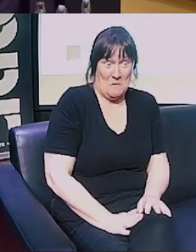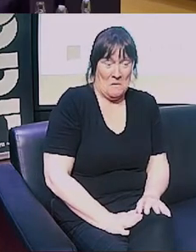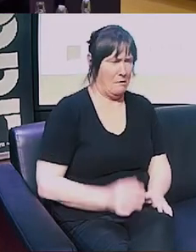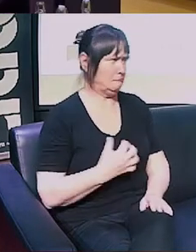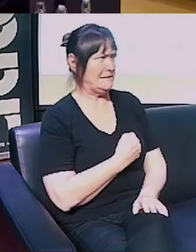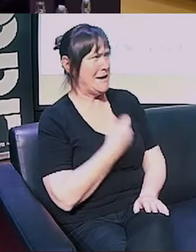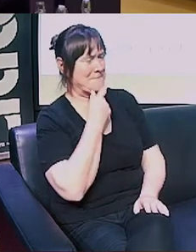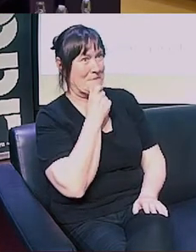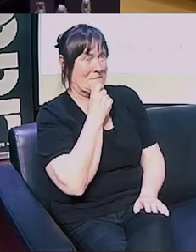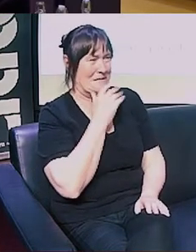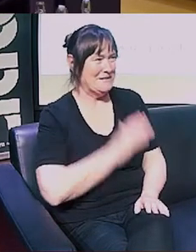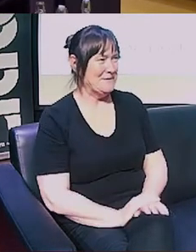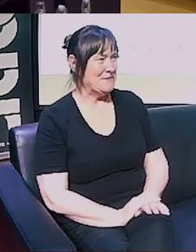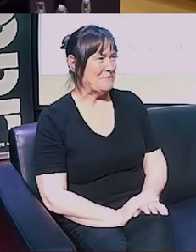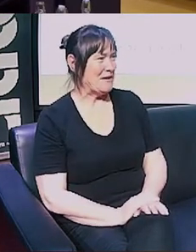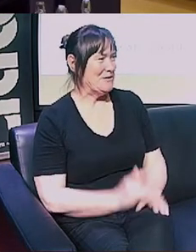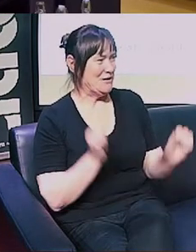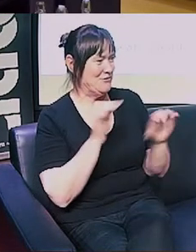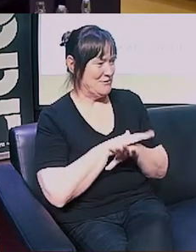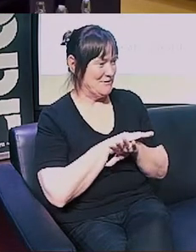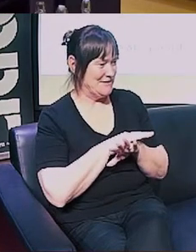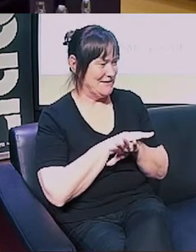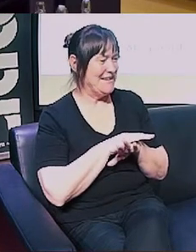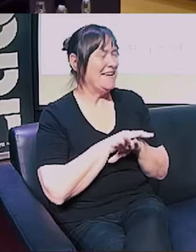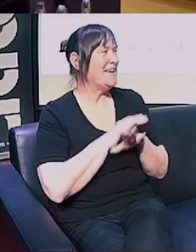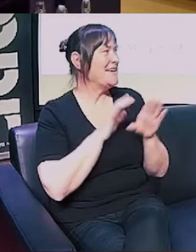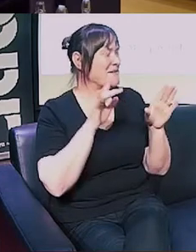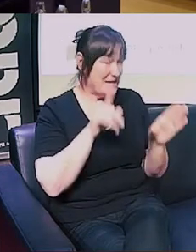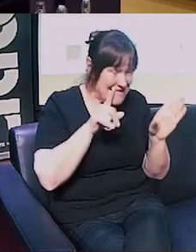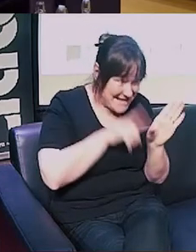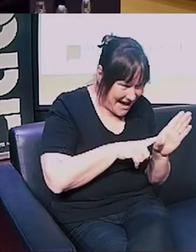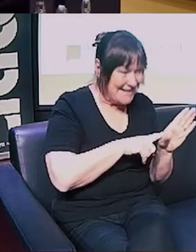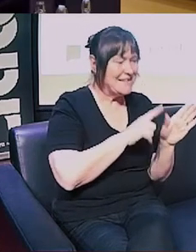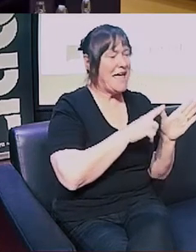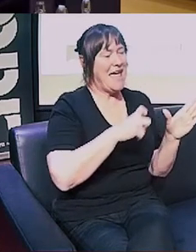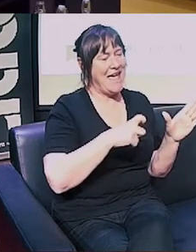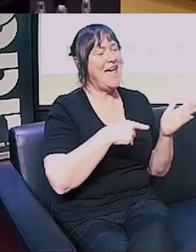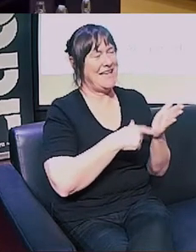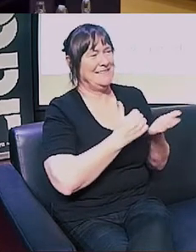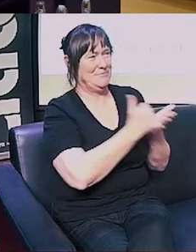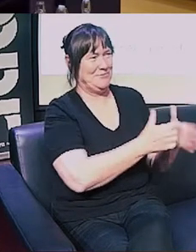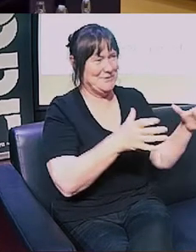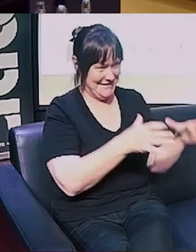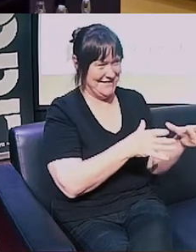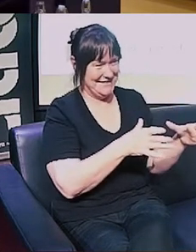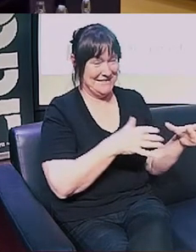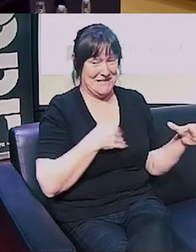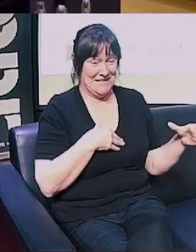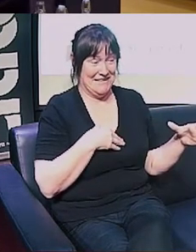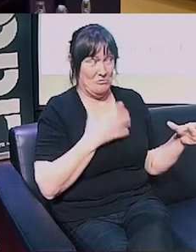if the views aligned with younger ACT supporters and wider New Zealanders. they do. Very good.